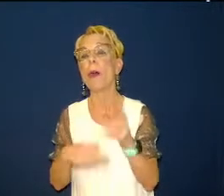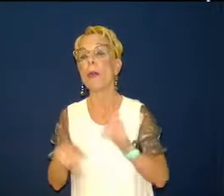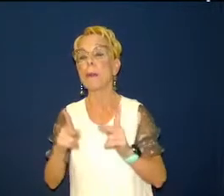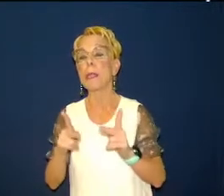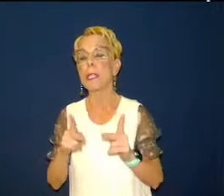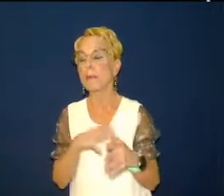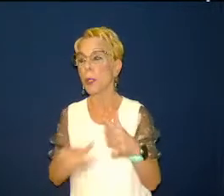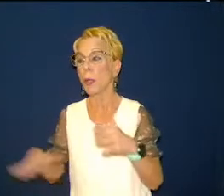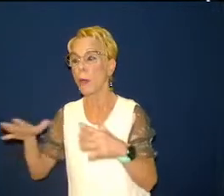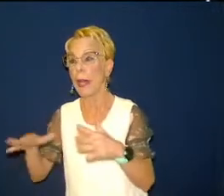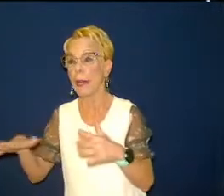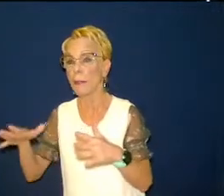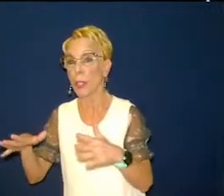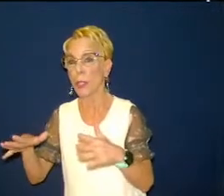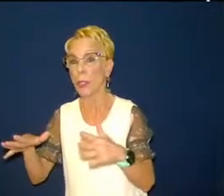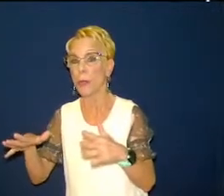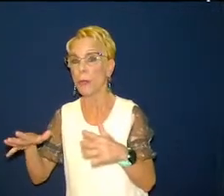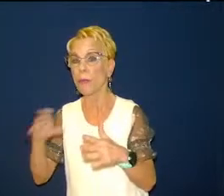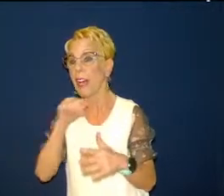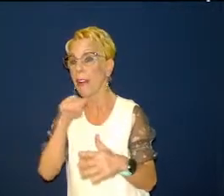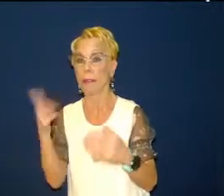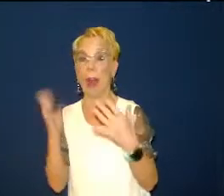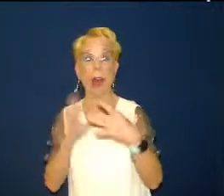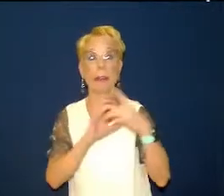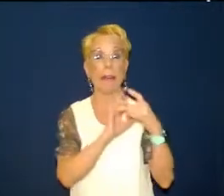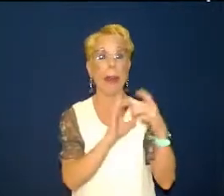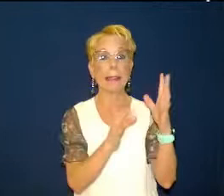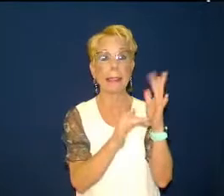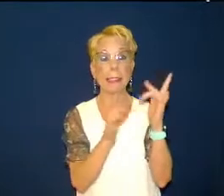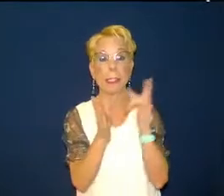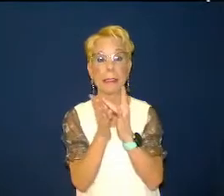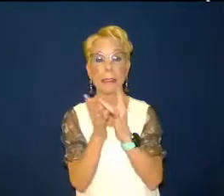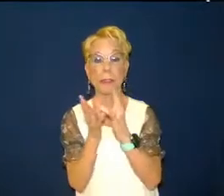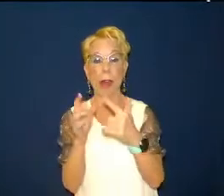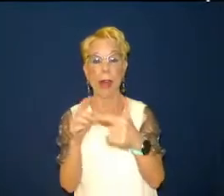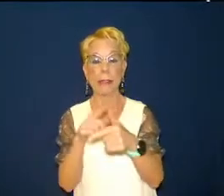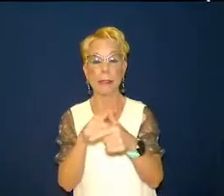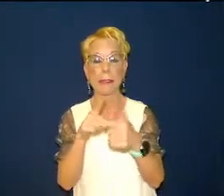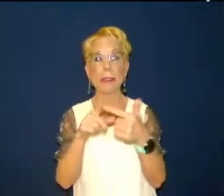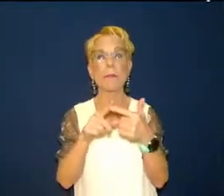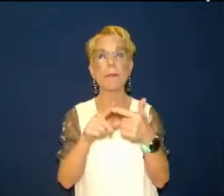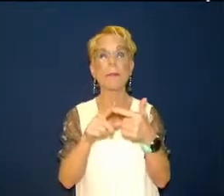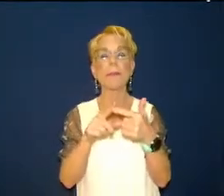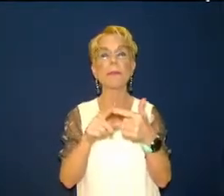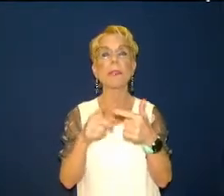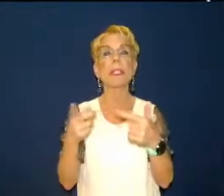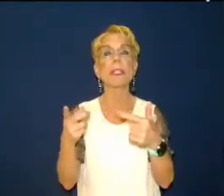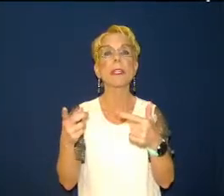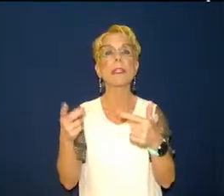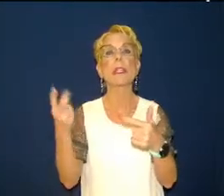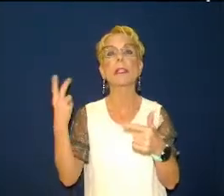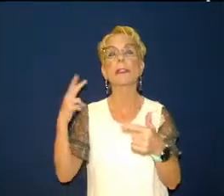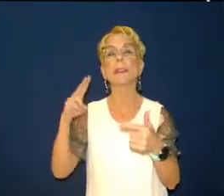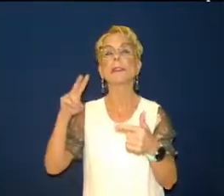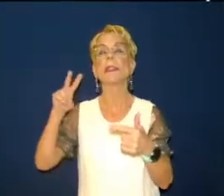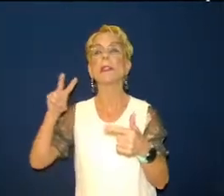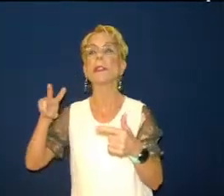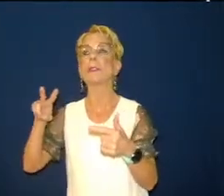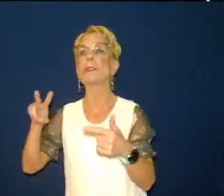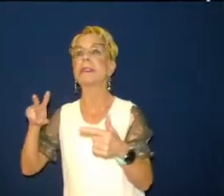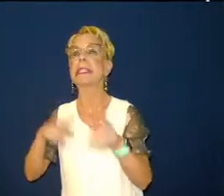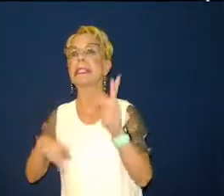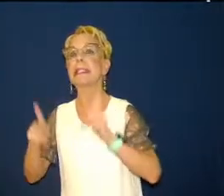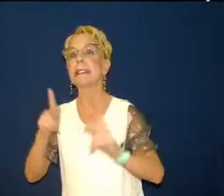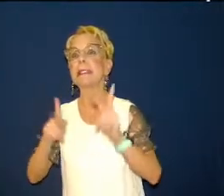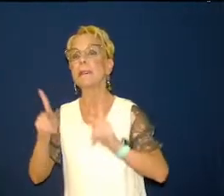because jesus is perfectly aware of it and then the second thing are we seeing people who are unloved and uncared for are going